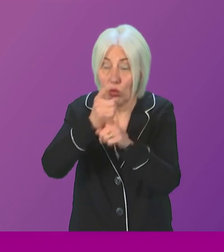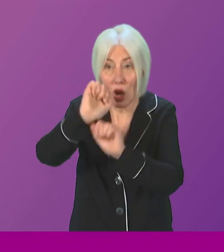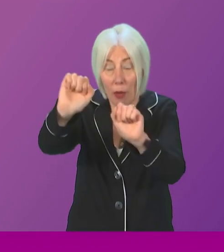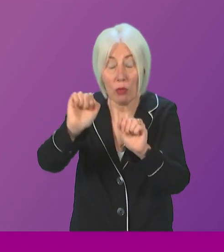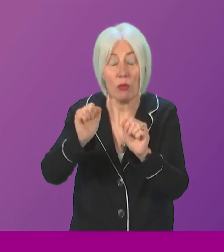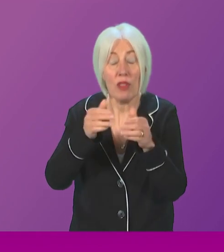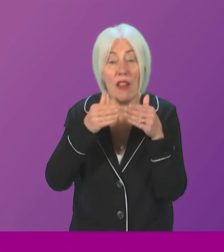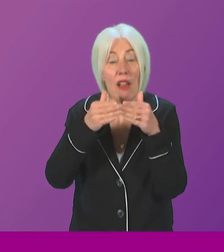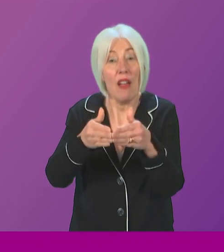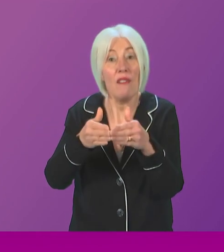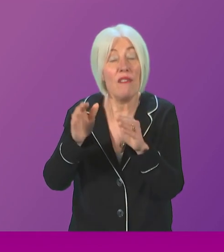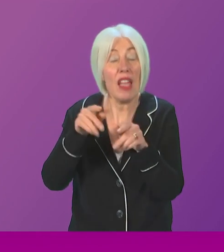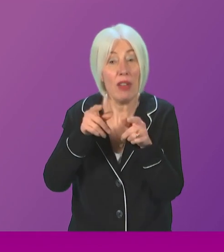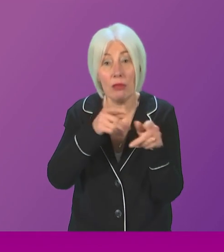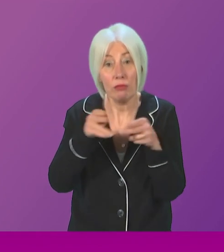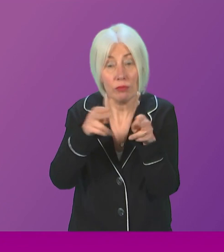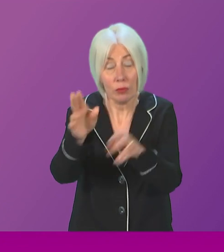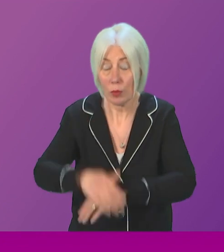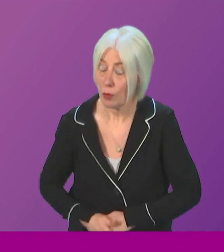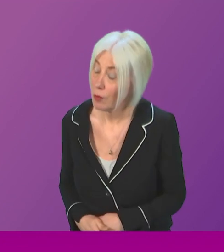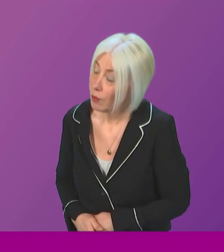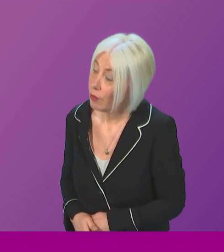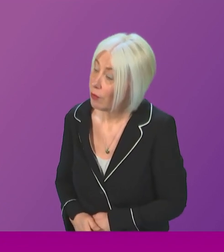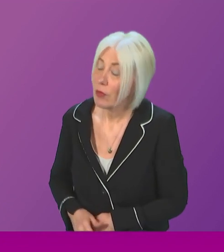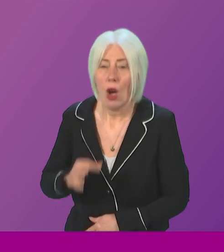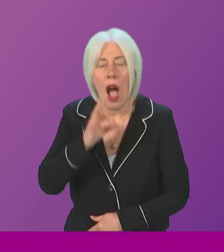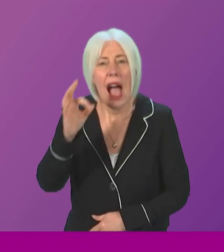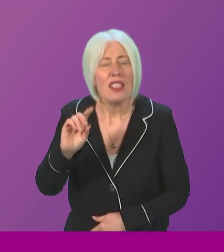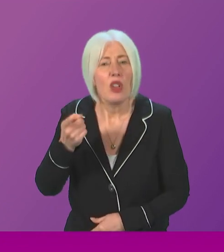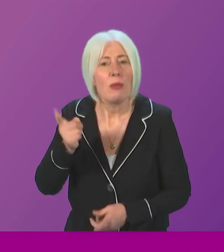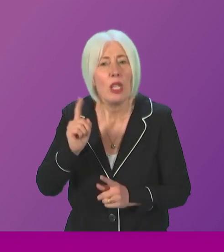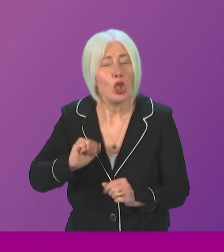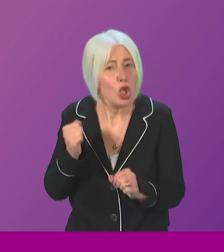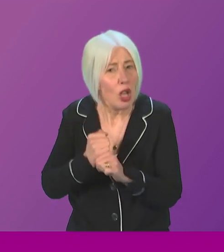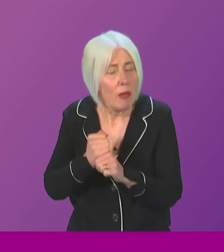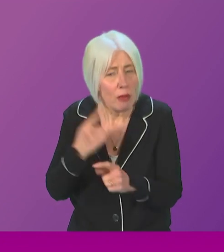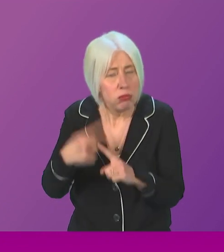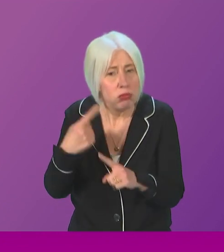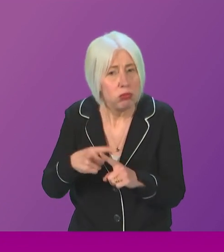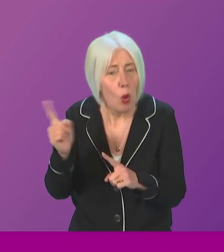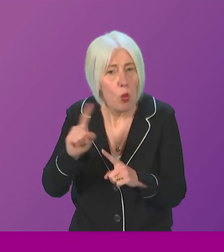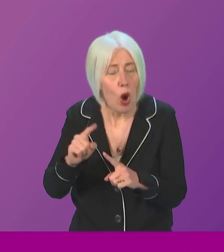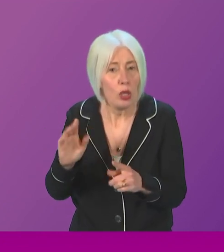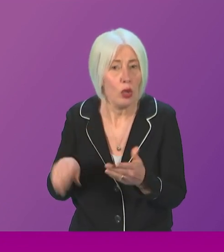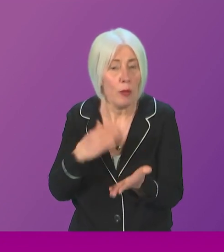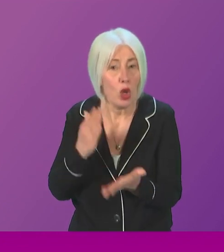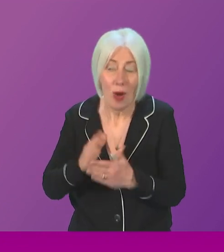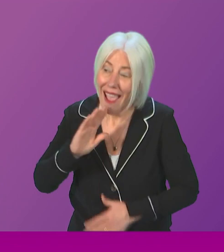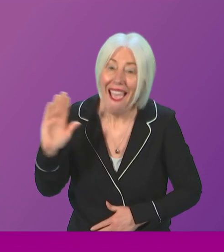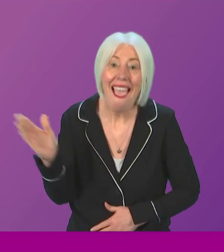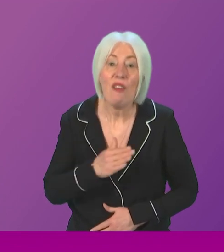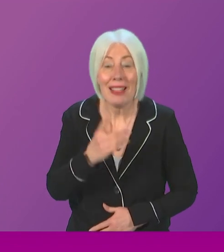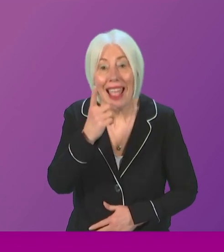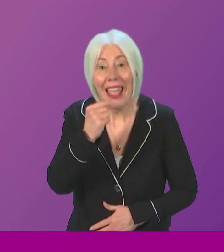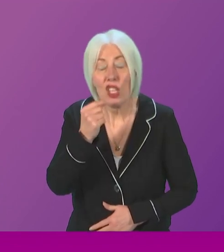Question number seven, Beatrice Wishart. To ask the First Minister what urgent action the Scottish Government is taking to ensure that everyone who is